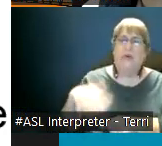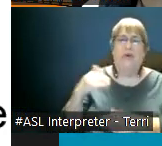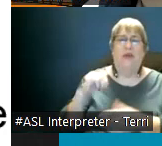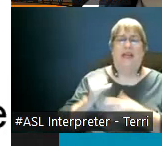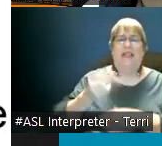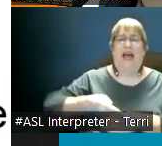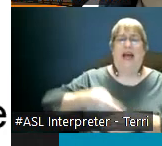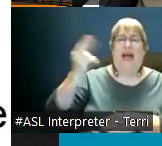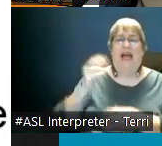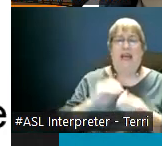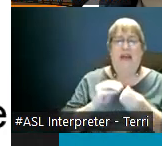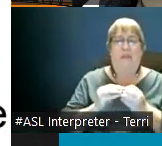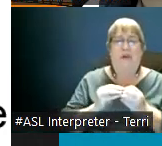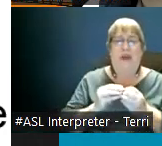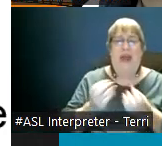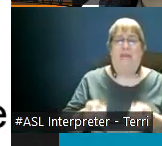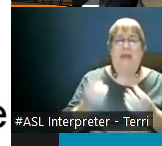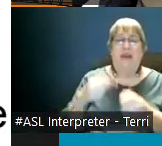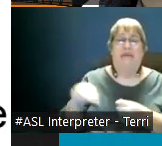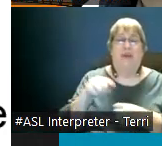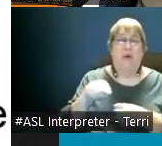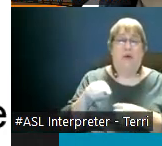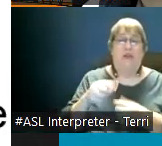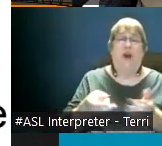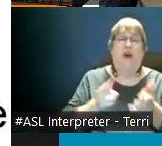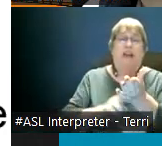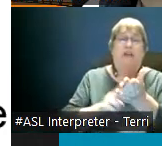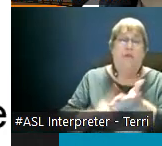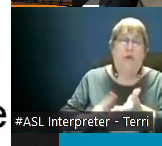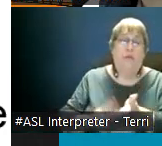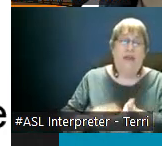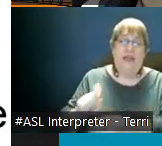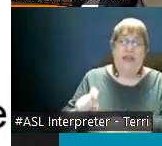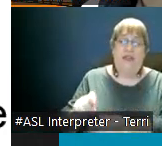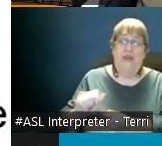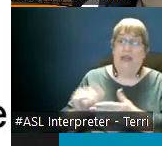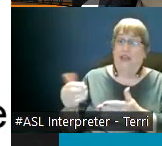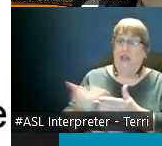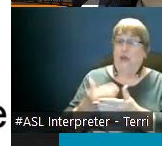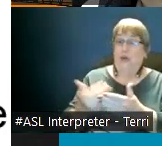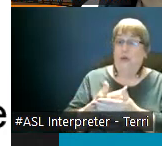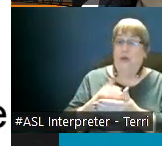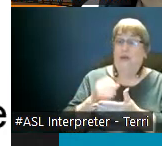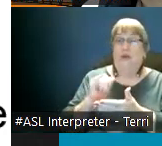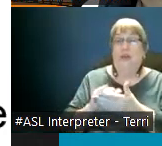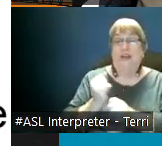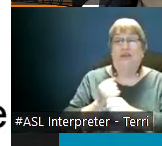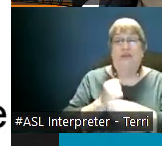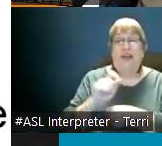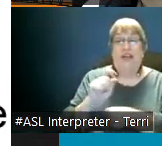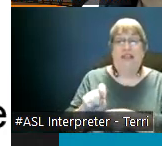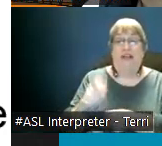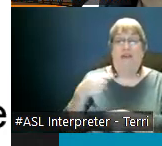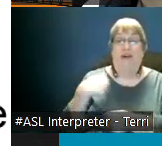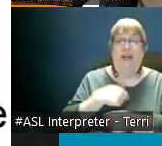enrollment needs so this is kind of a new dynamic and so it's it's created the necessity as michael noted for us to uh